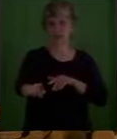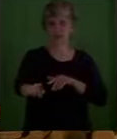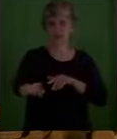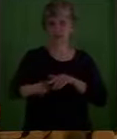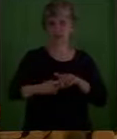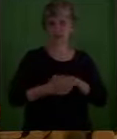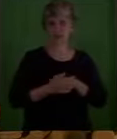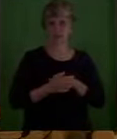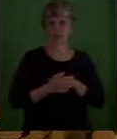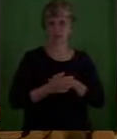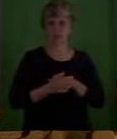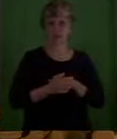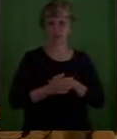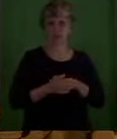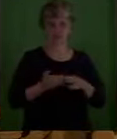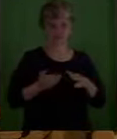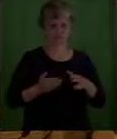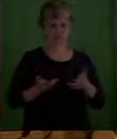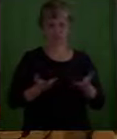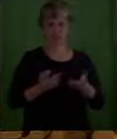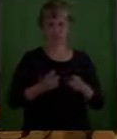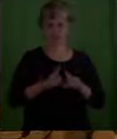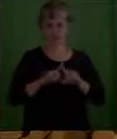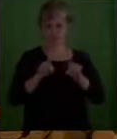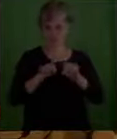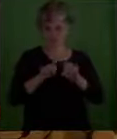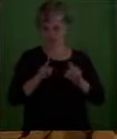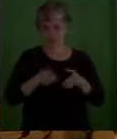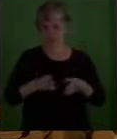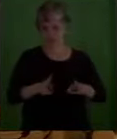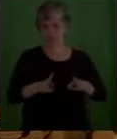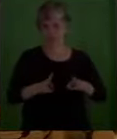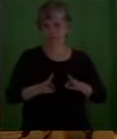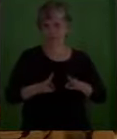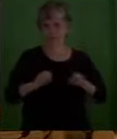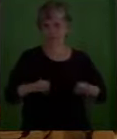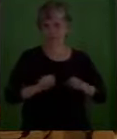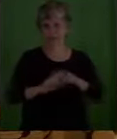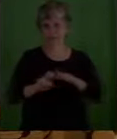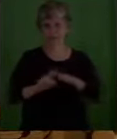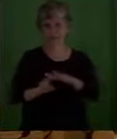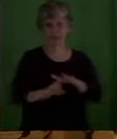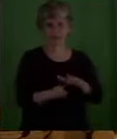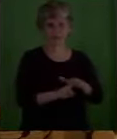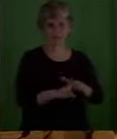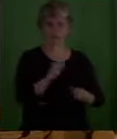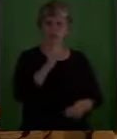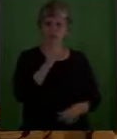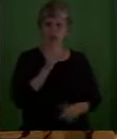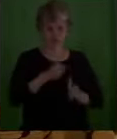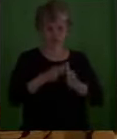through a myriad of ways that we have at our disposal. Not running away,